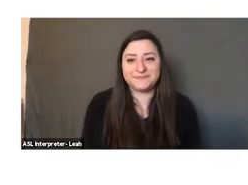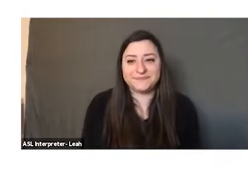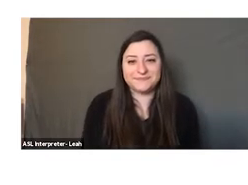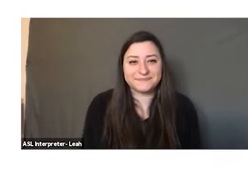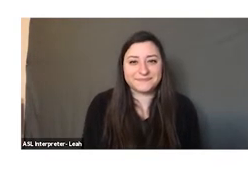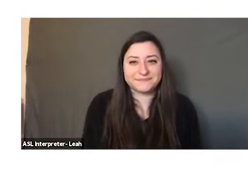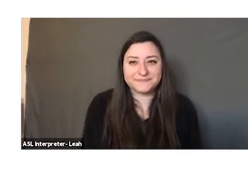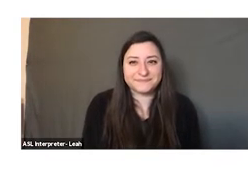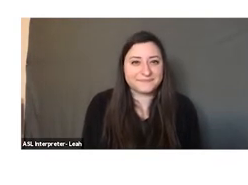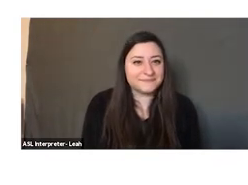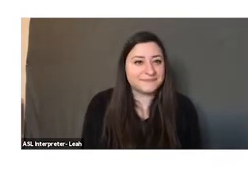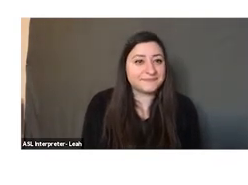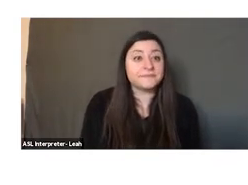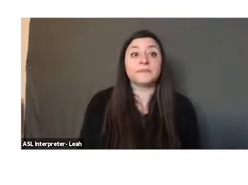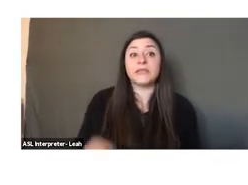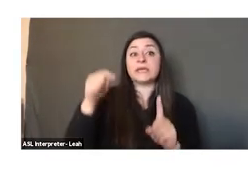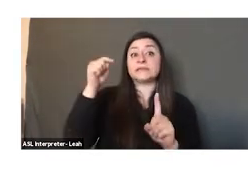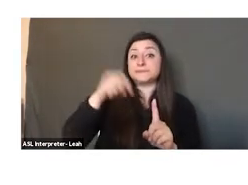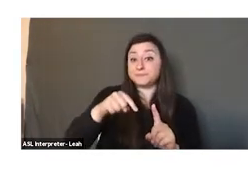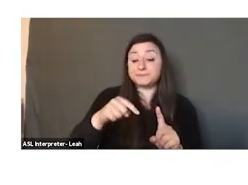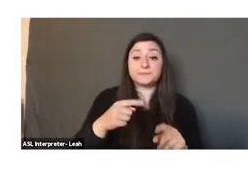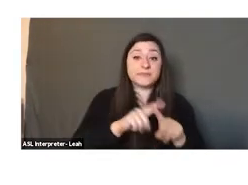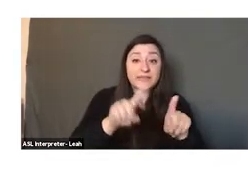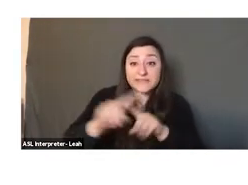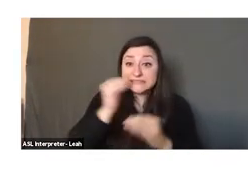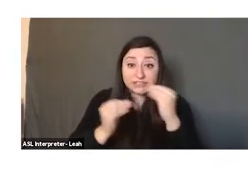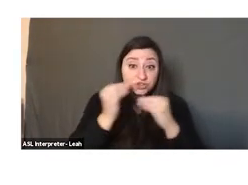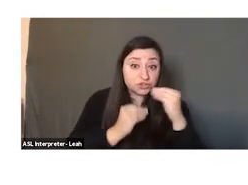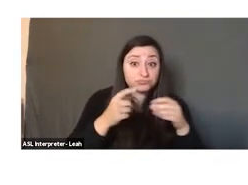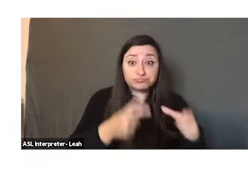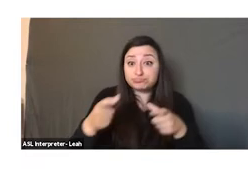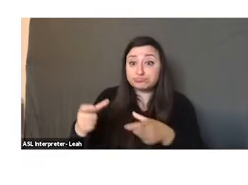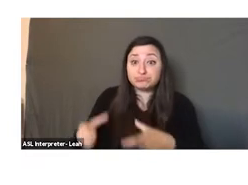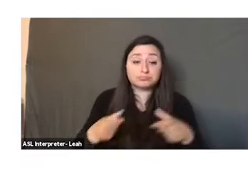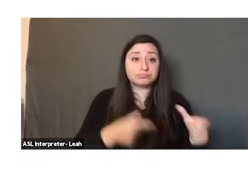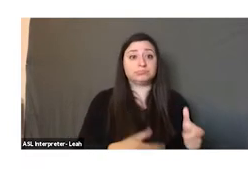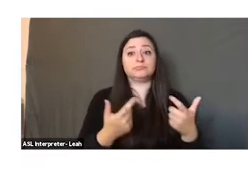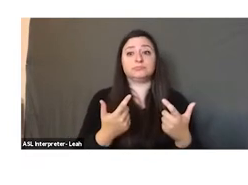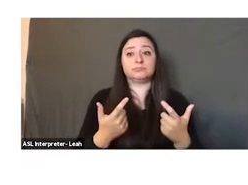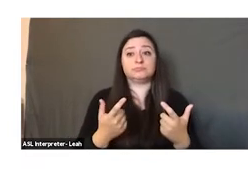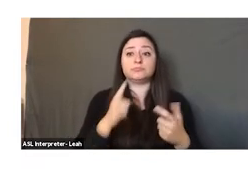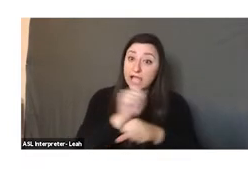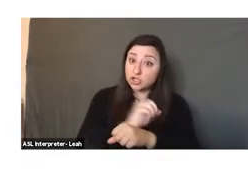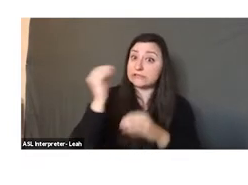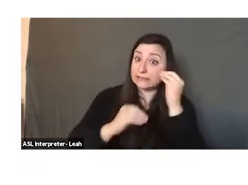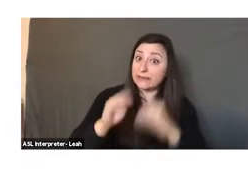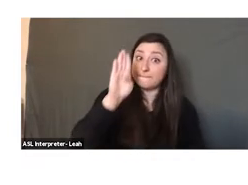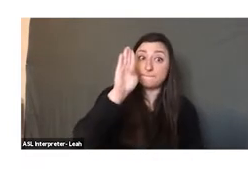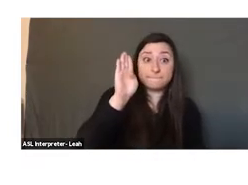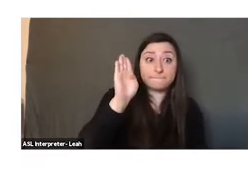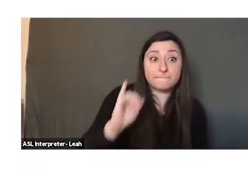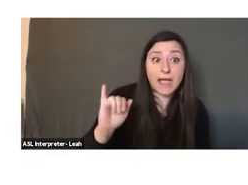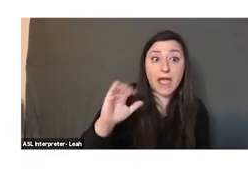So these dishes were actually eaten by the connoisseurs of